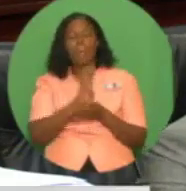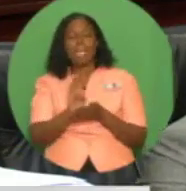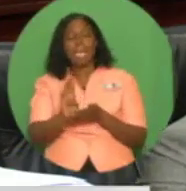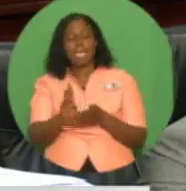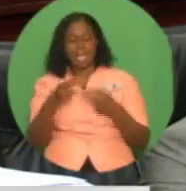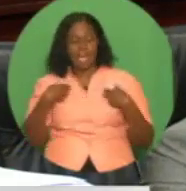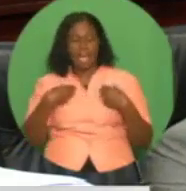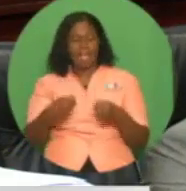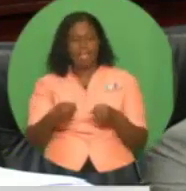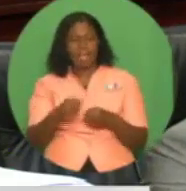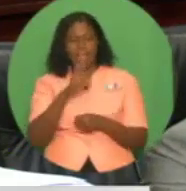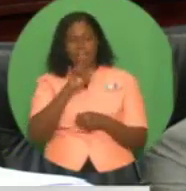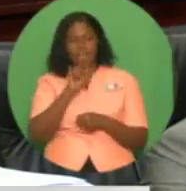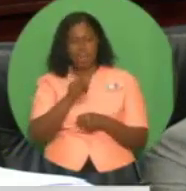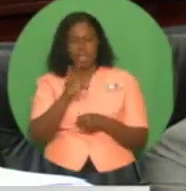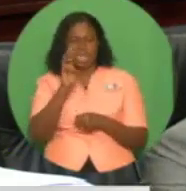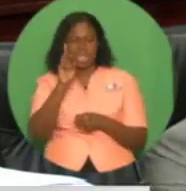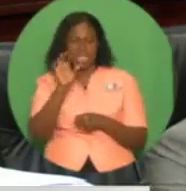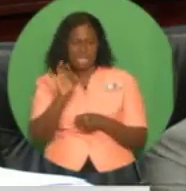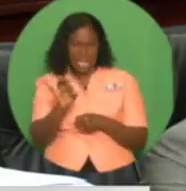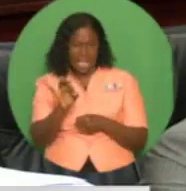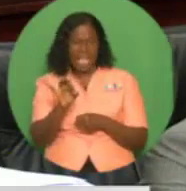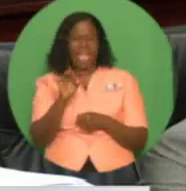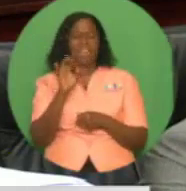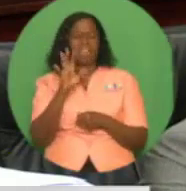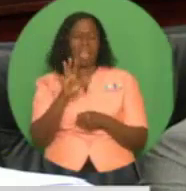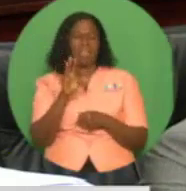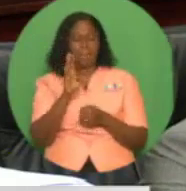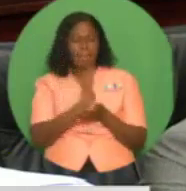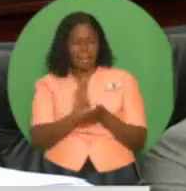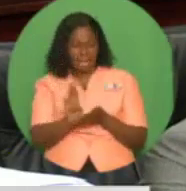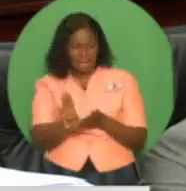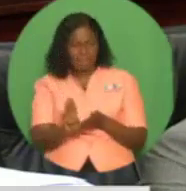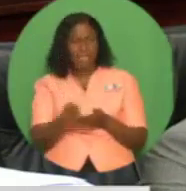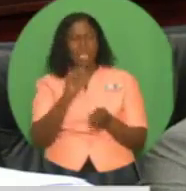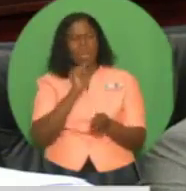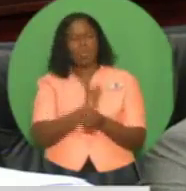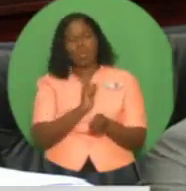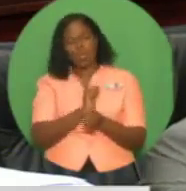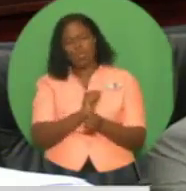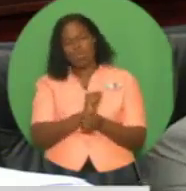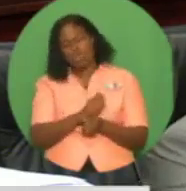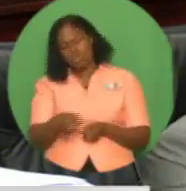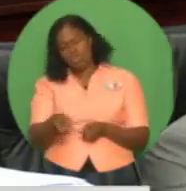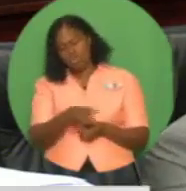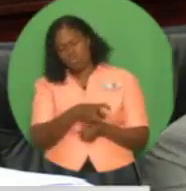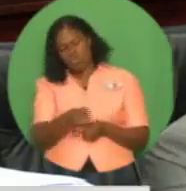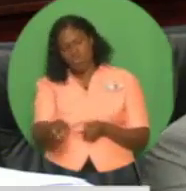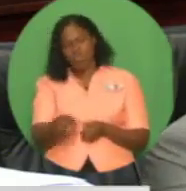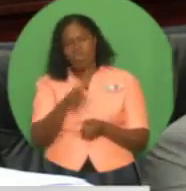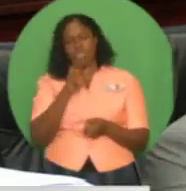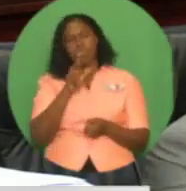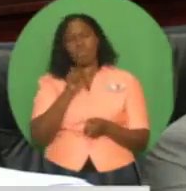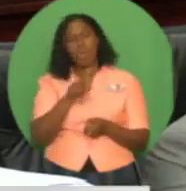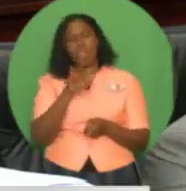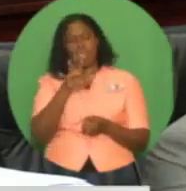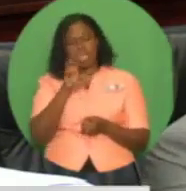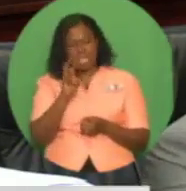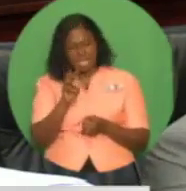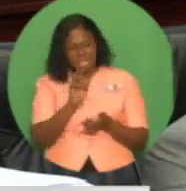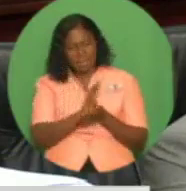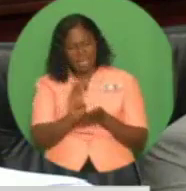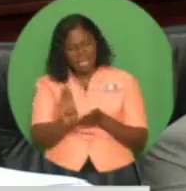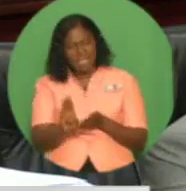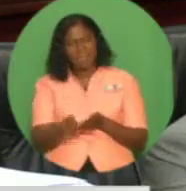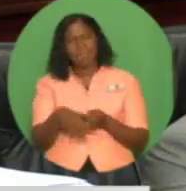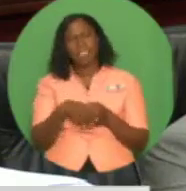Health, 5.695 billion. Works and transport, 3.546 billion. Public